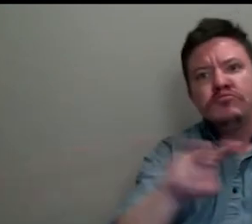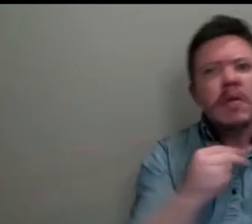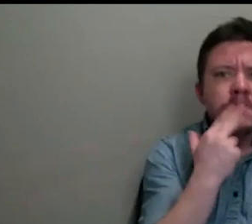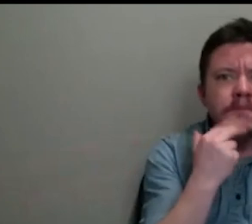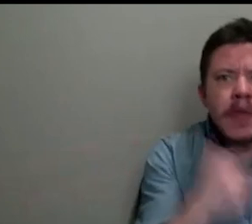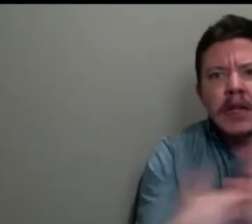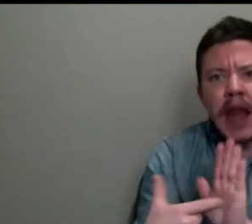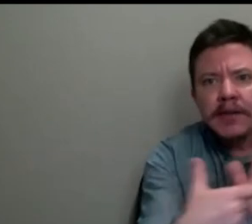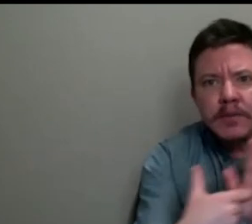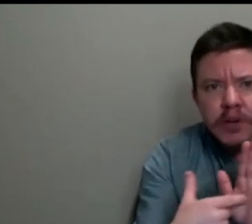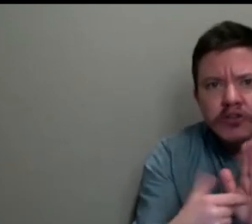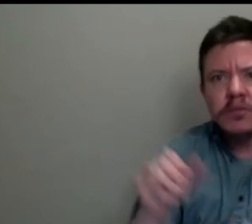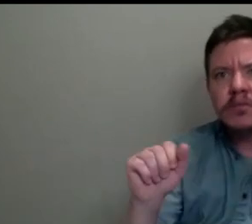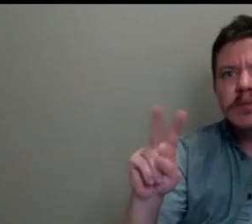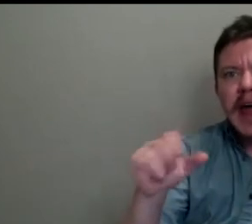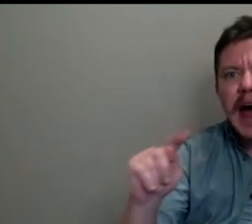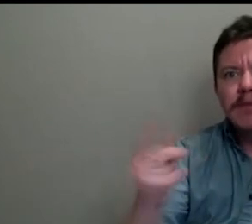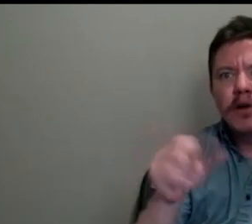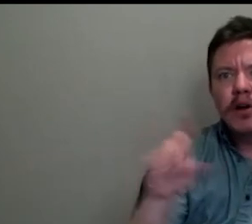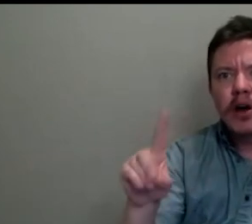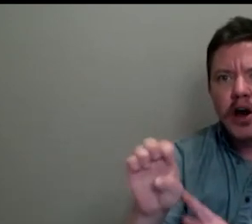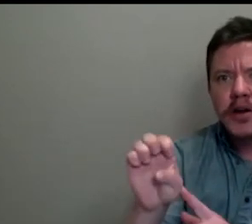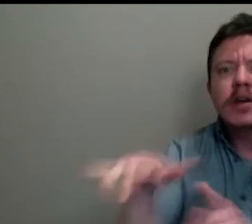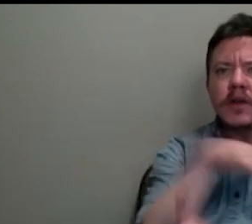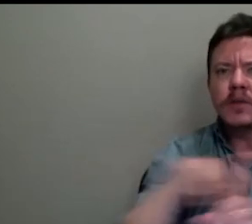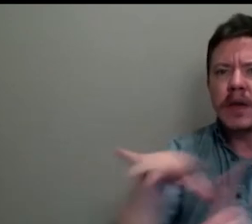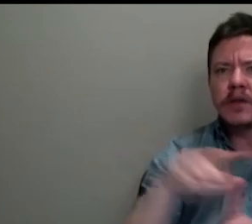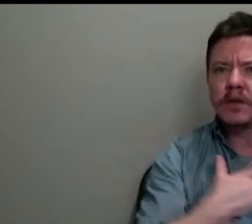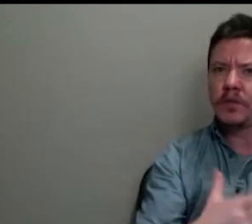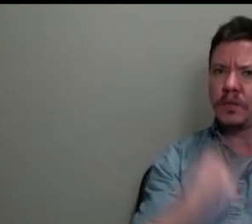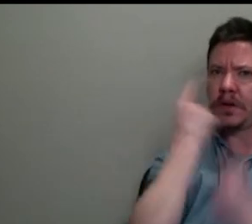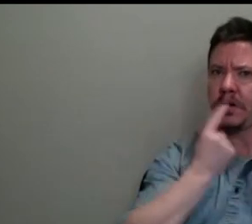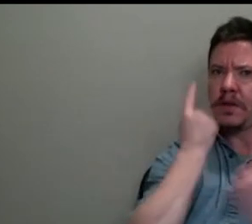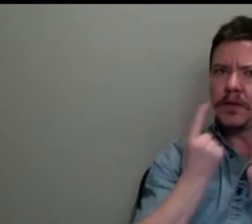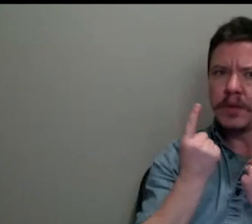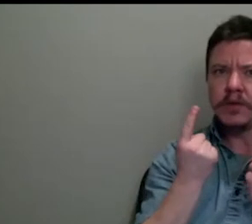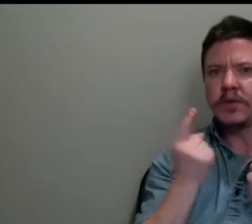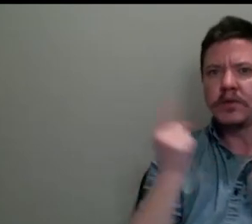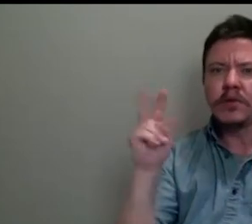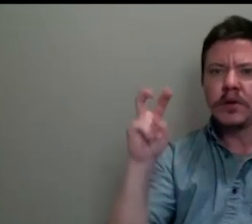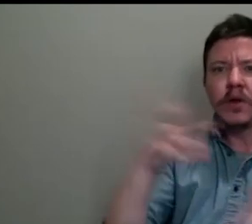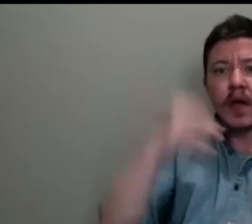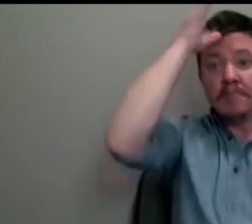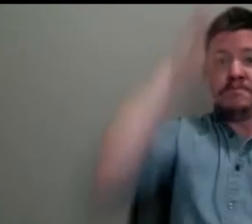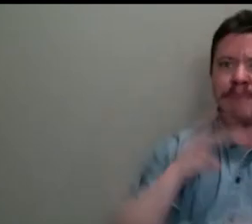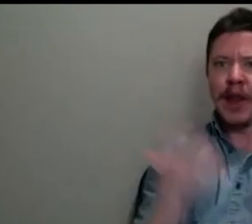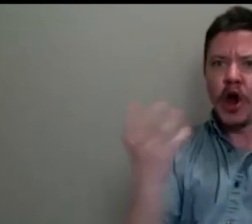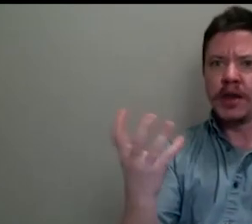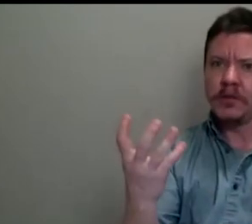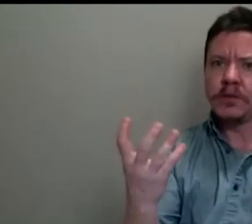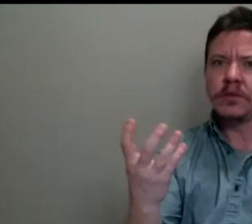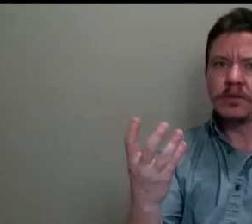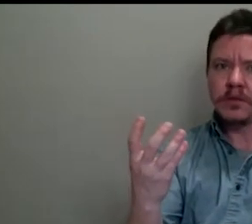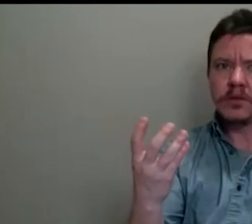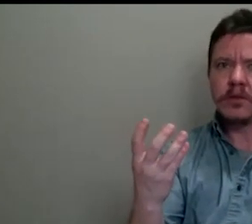and these sort of avant-garde spaces, which we tend to think of as being a sort of, shall we say, male audience, or kind of, you know, the idea of the